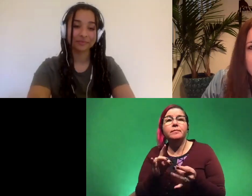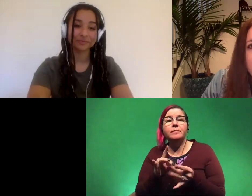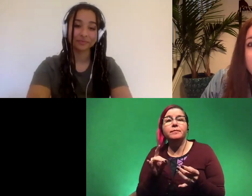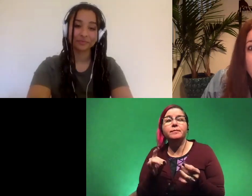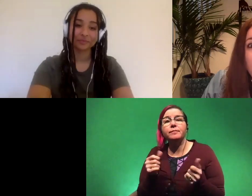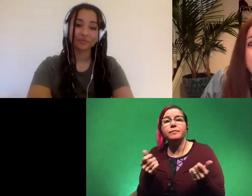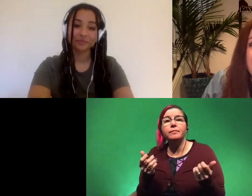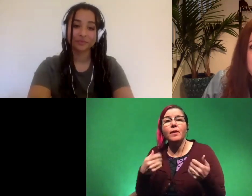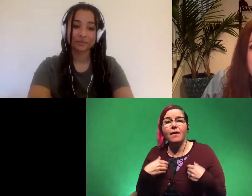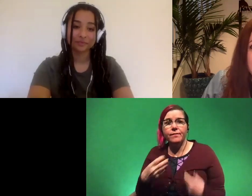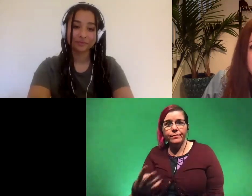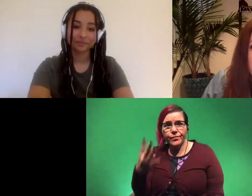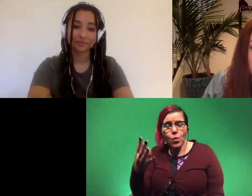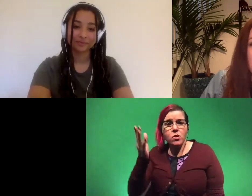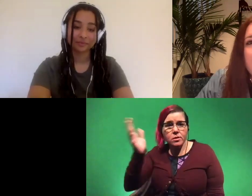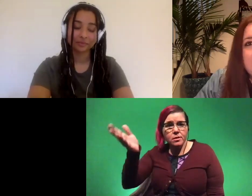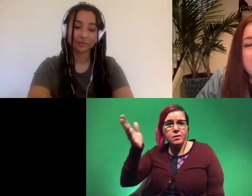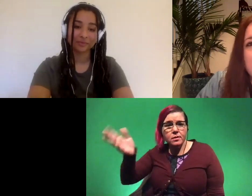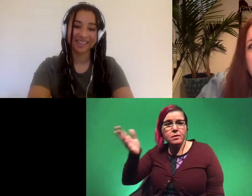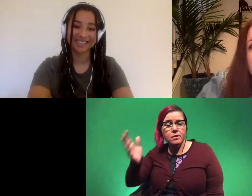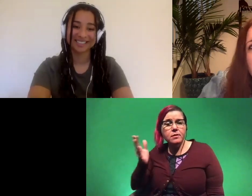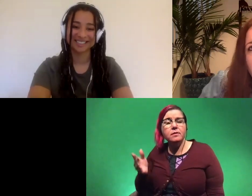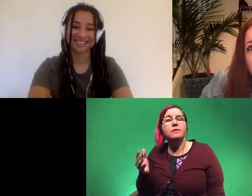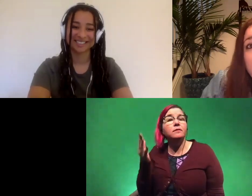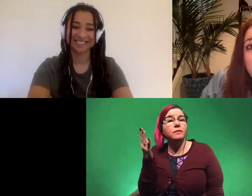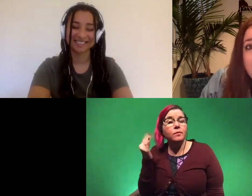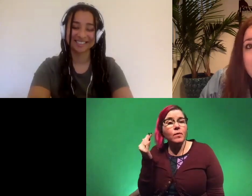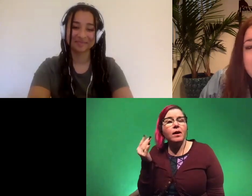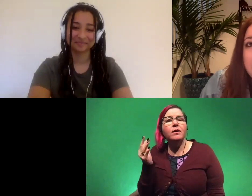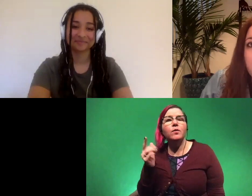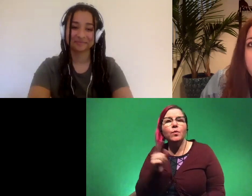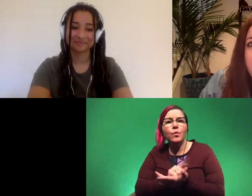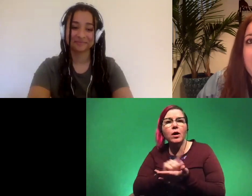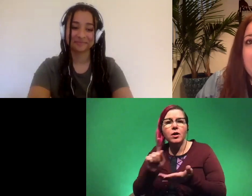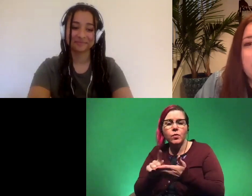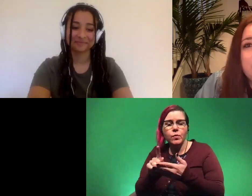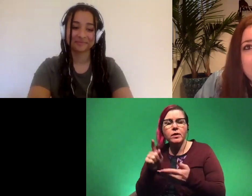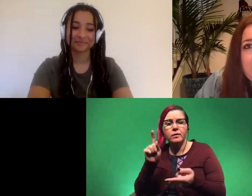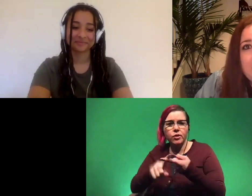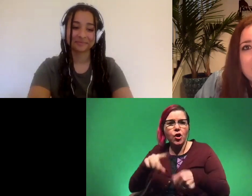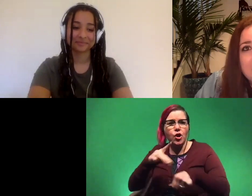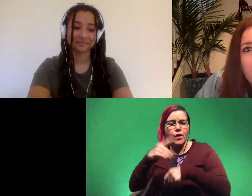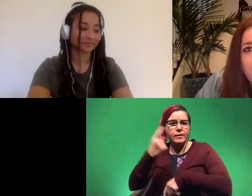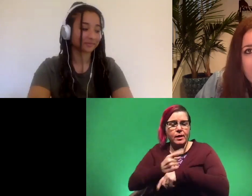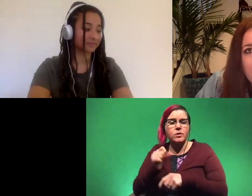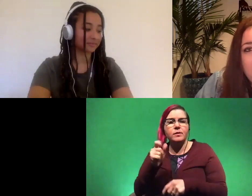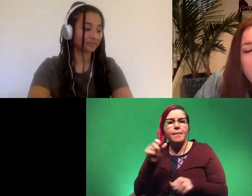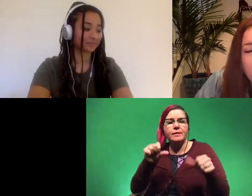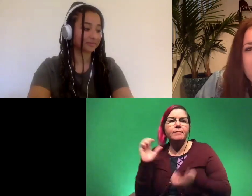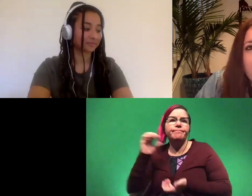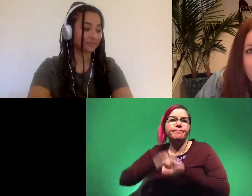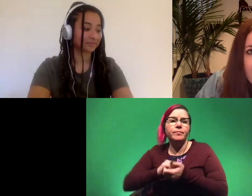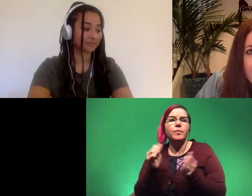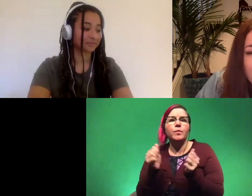have four sessions tomorrow because it's the uh one week until earth day and so skype a scientist is partnering up